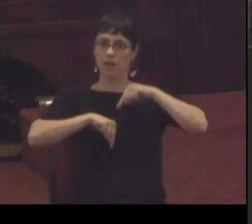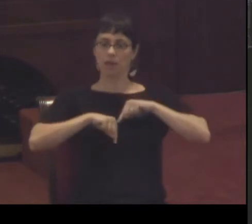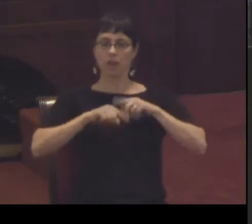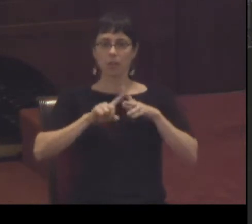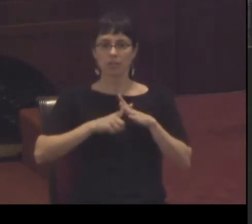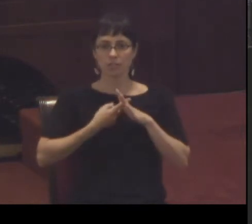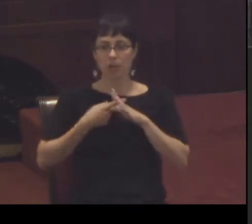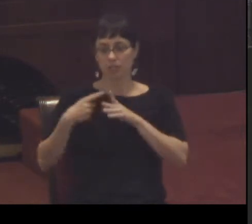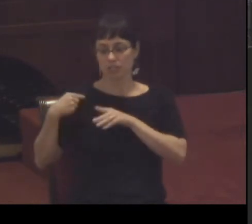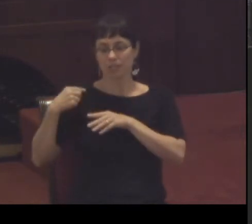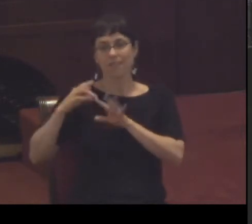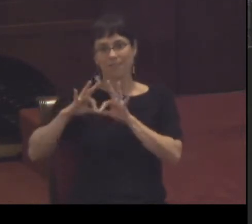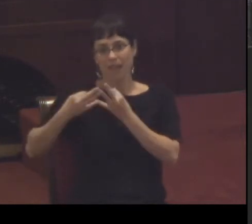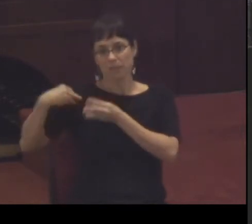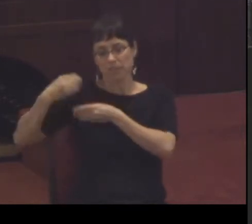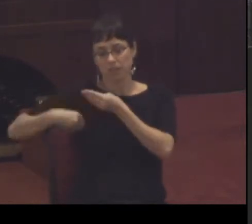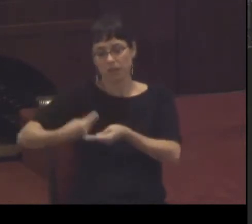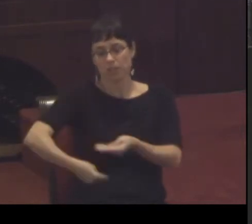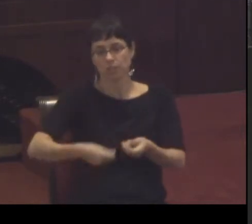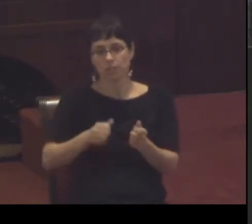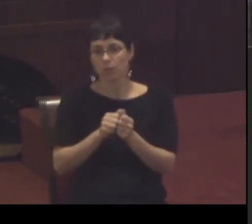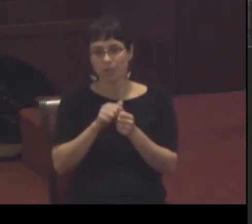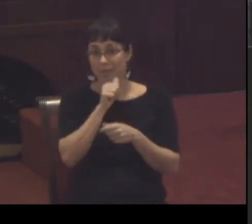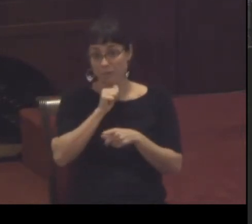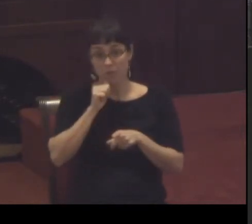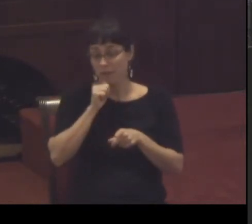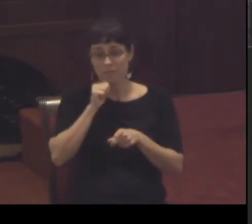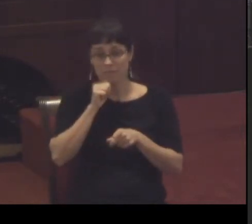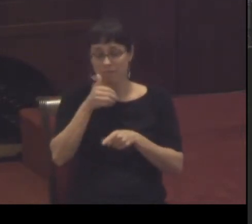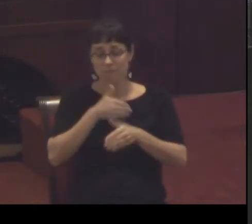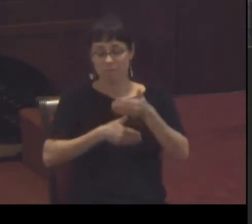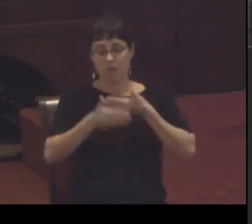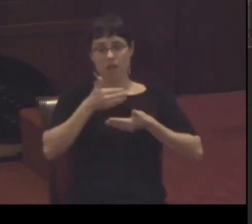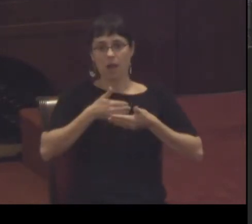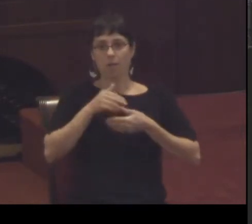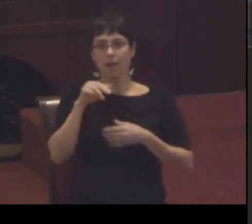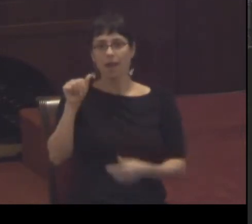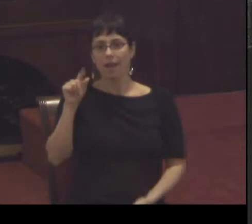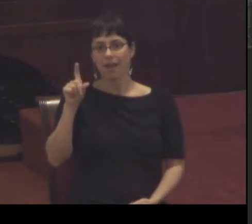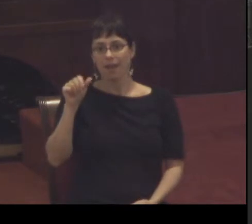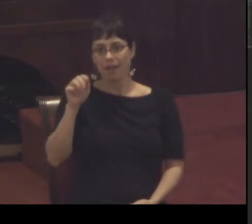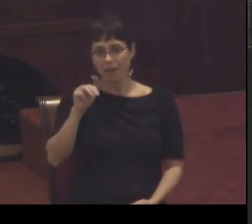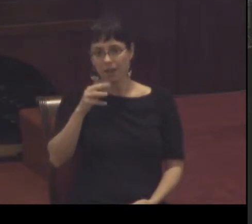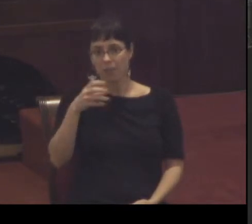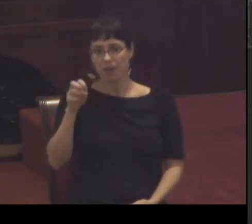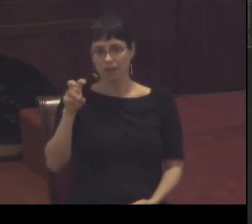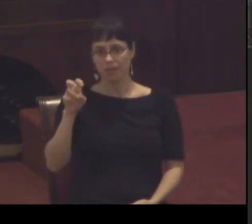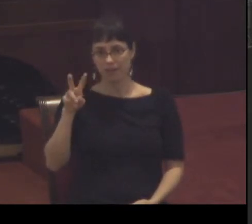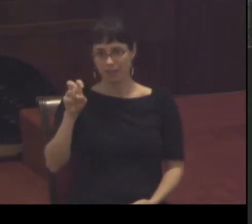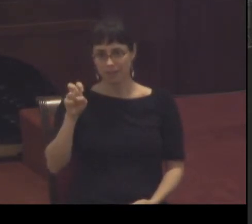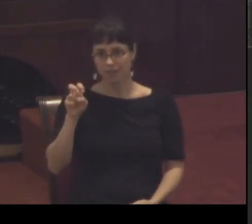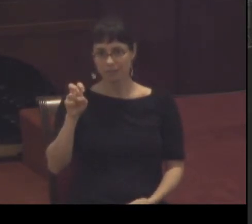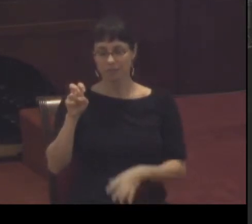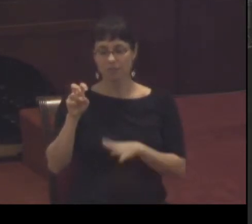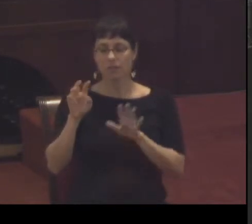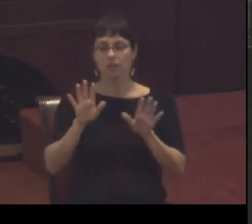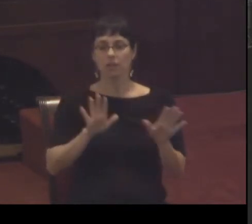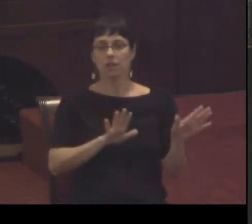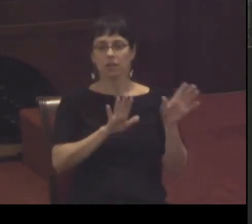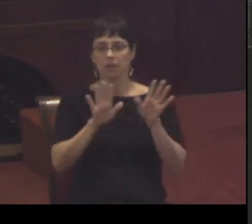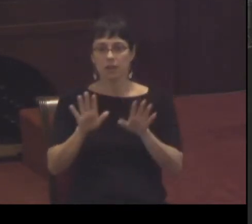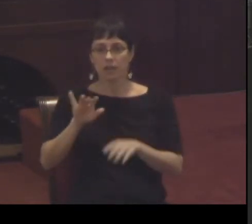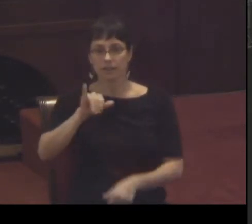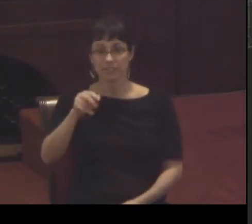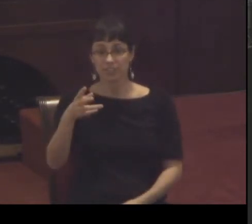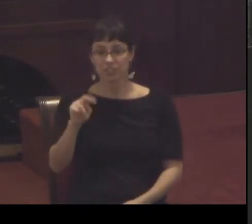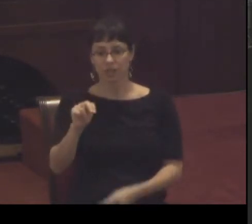genealogy not with Abraham but with Adam and Eve John however John he has this penchant for